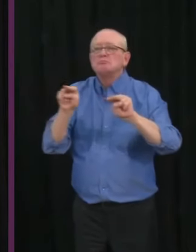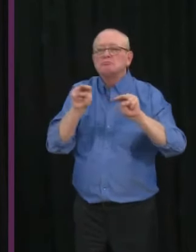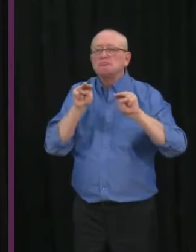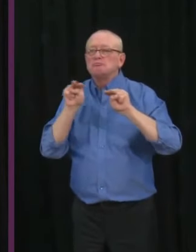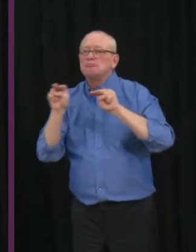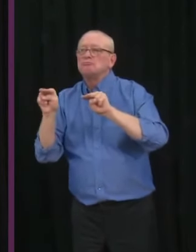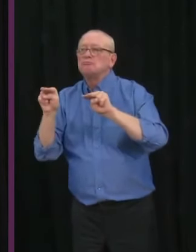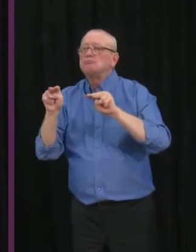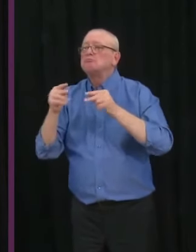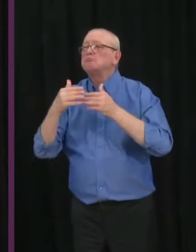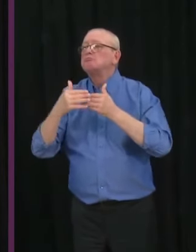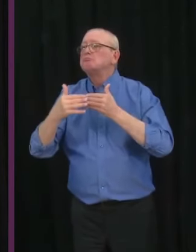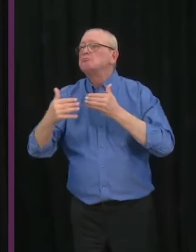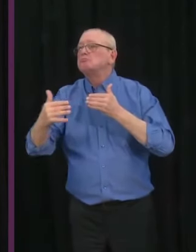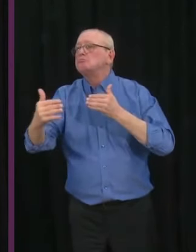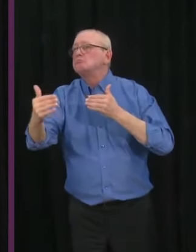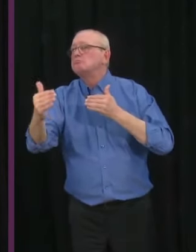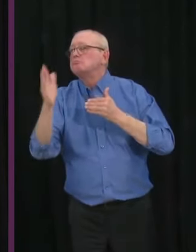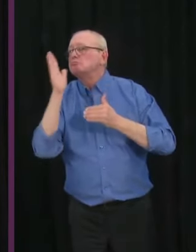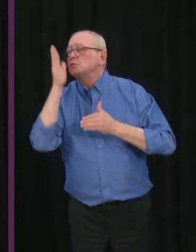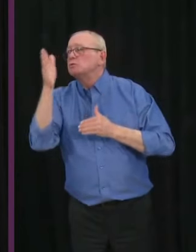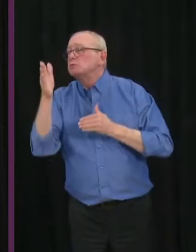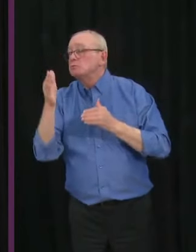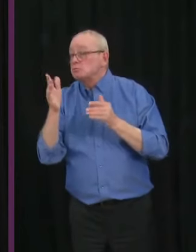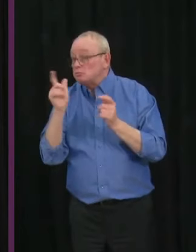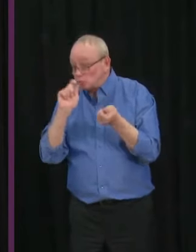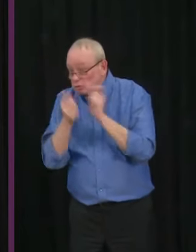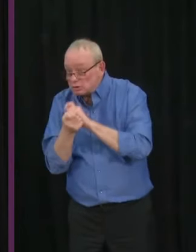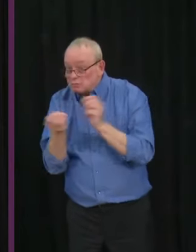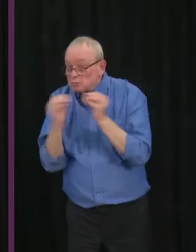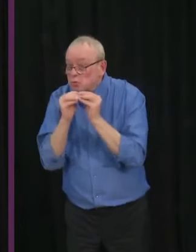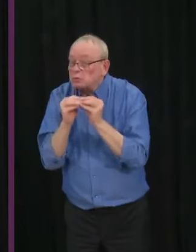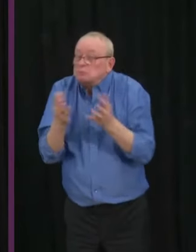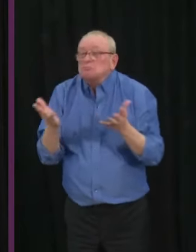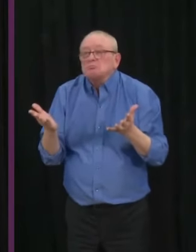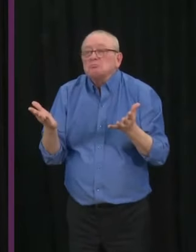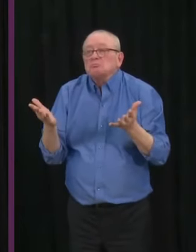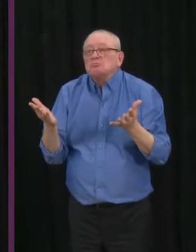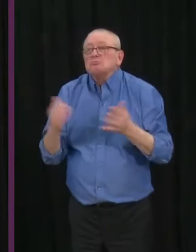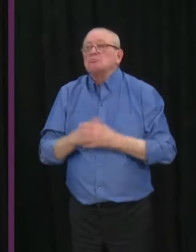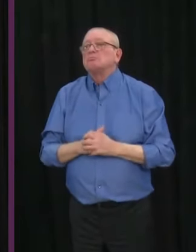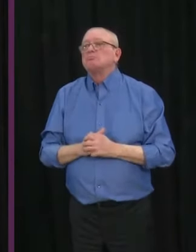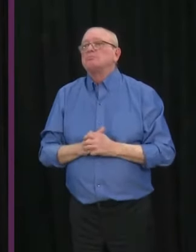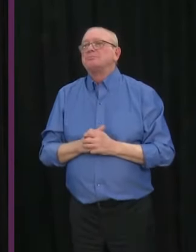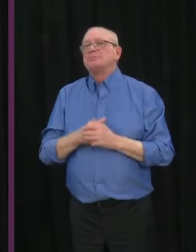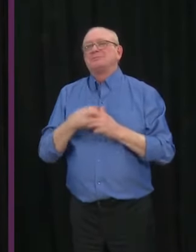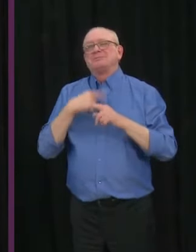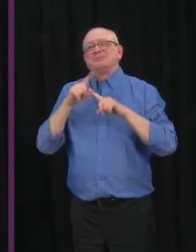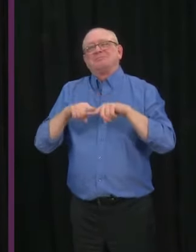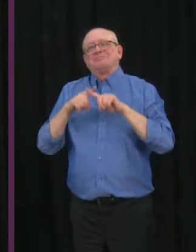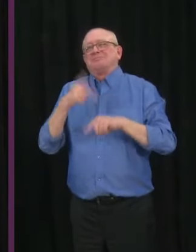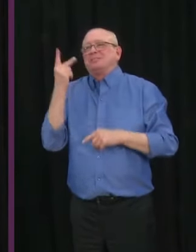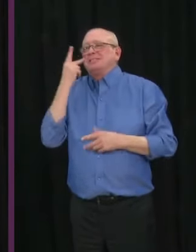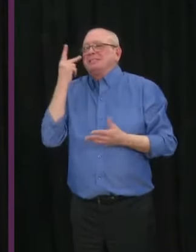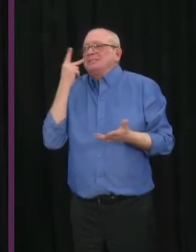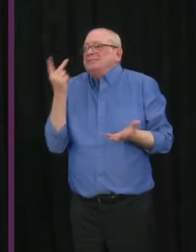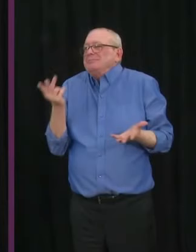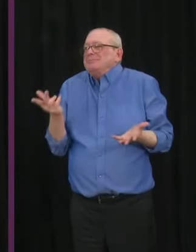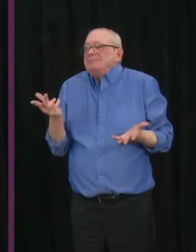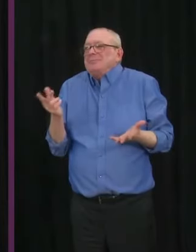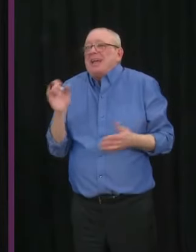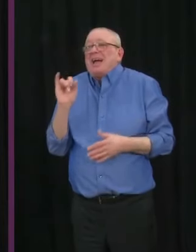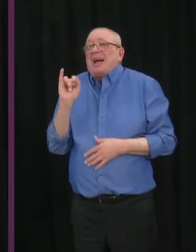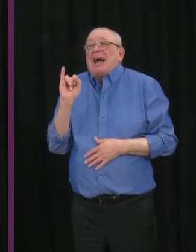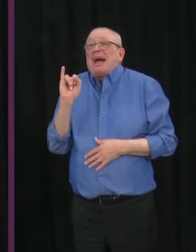ease a few more measures if, despite these decisions and actions today, we continue to see that downward trend